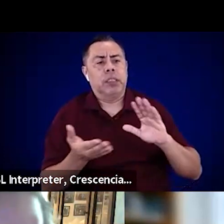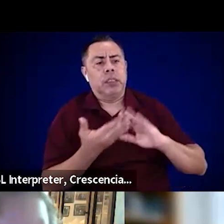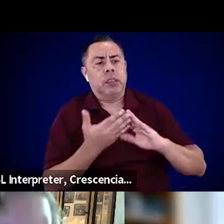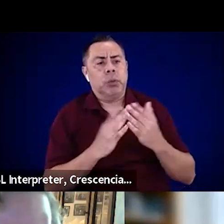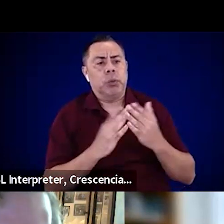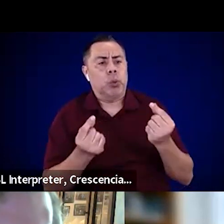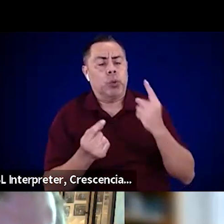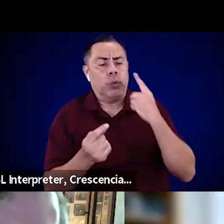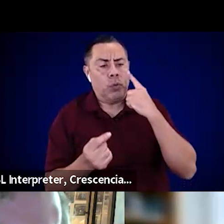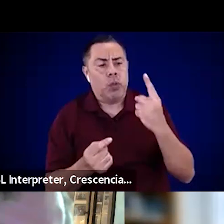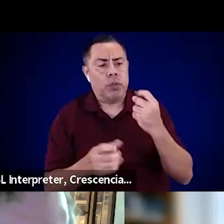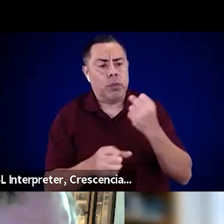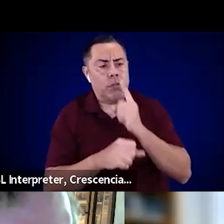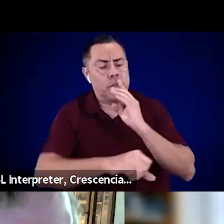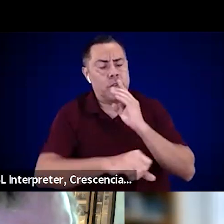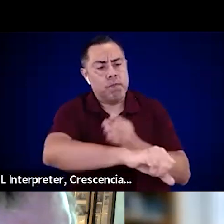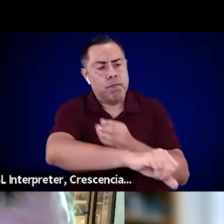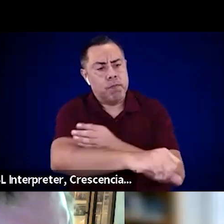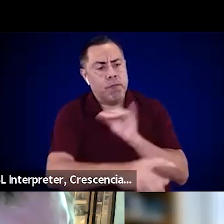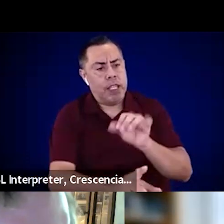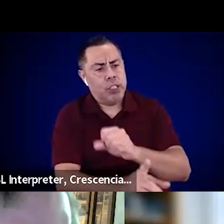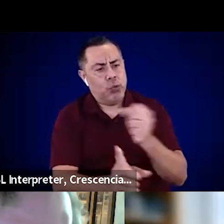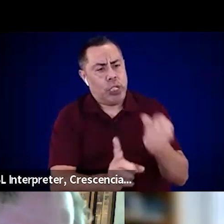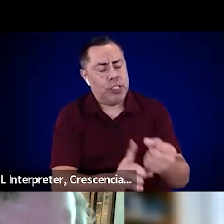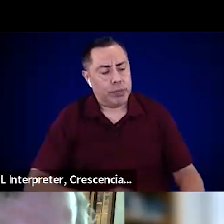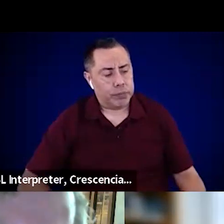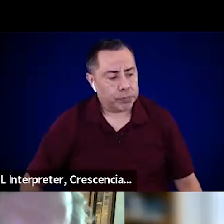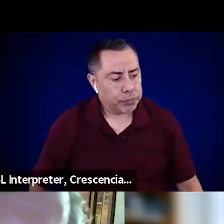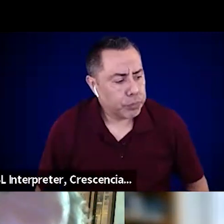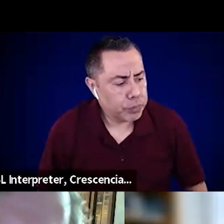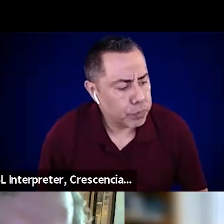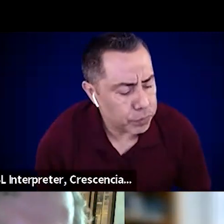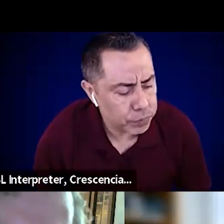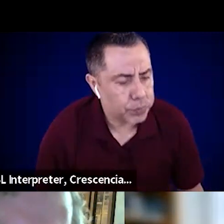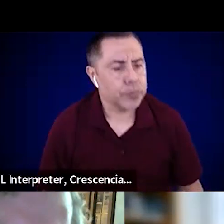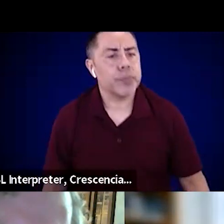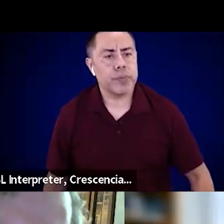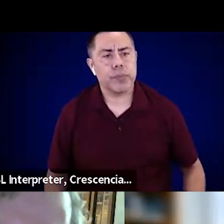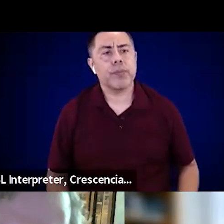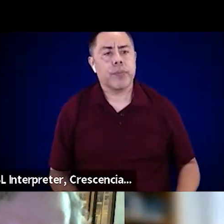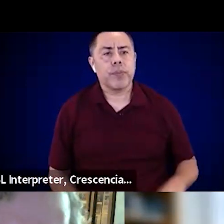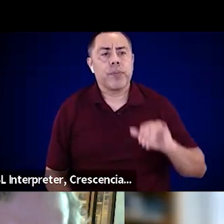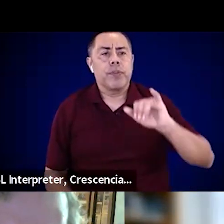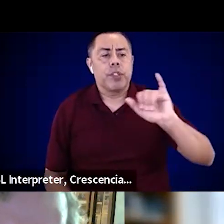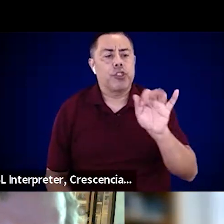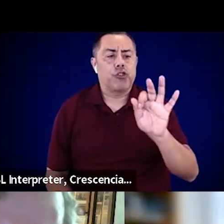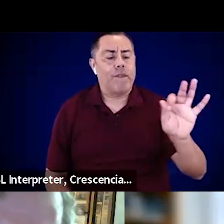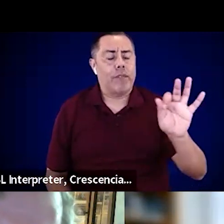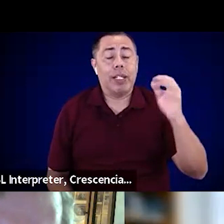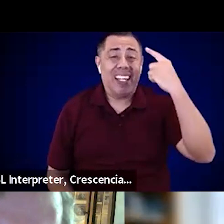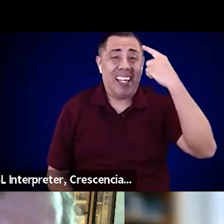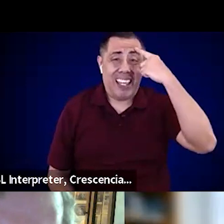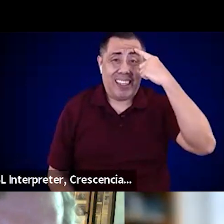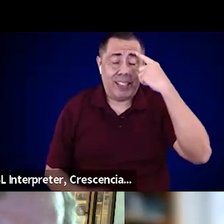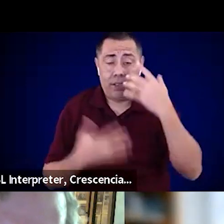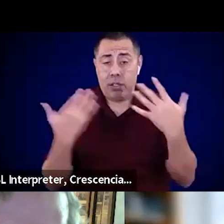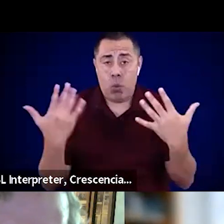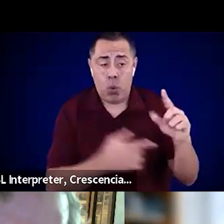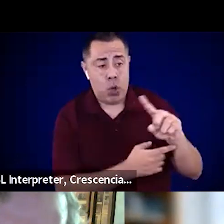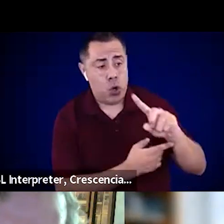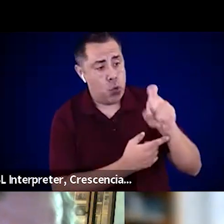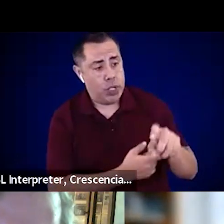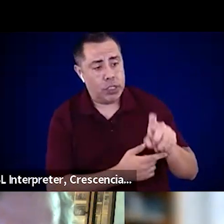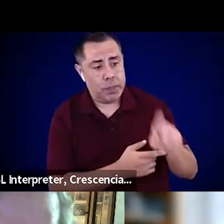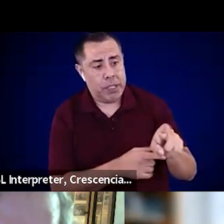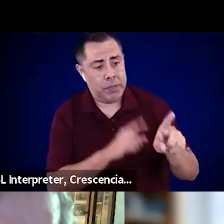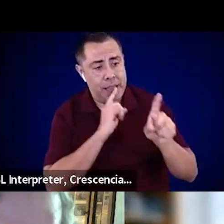Yeah, I think the question that needs to be answered and can be answered when a plan